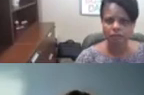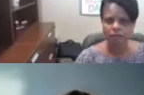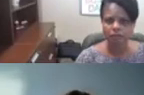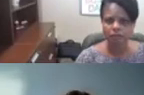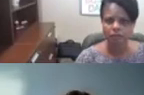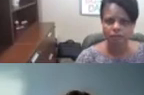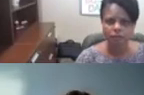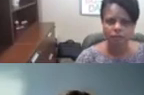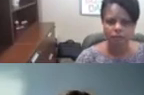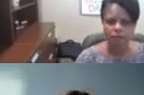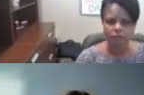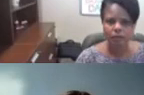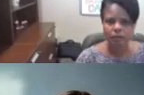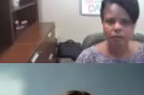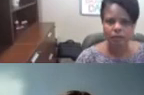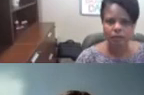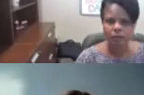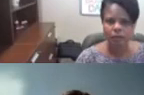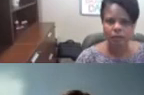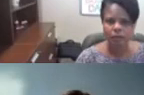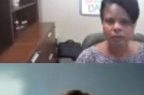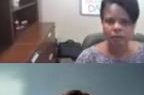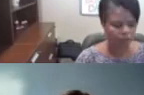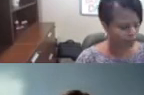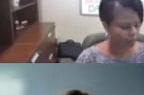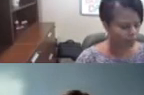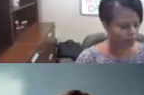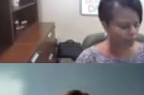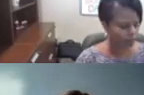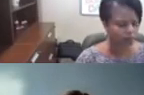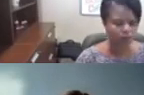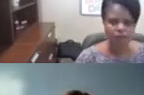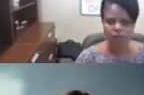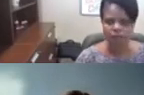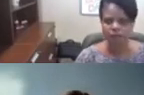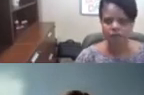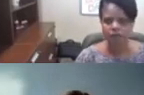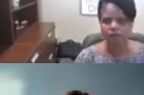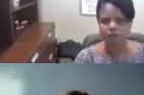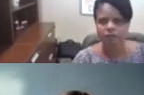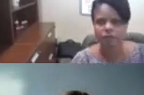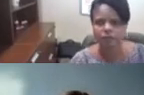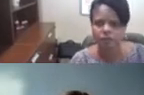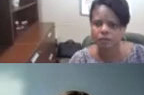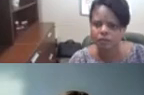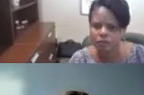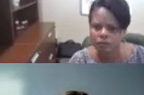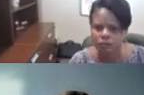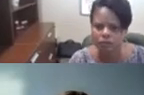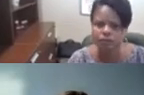regional center purchases dollars spent and the disparity that exists um with